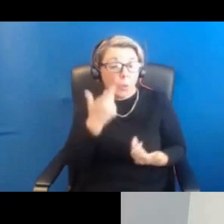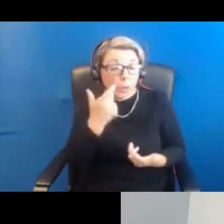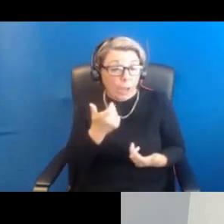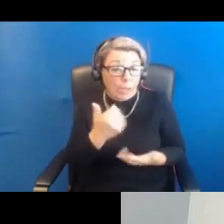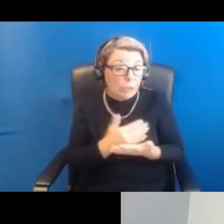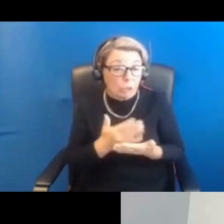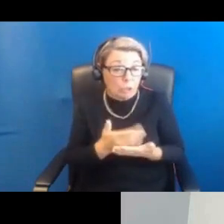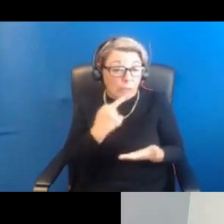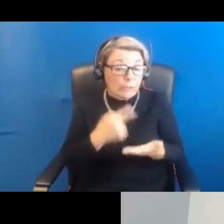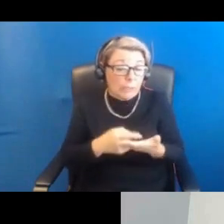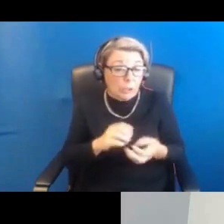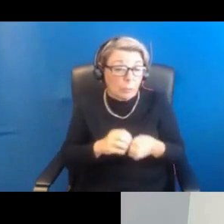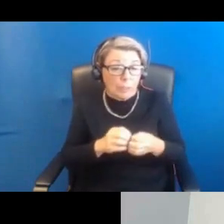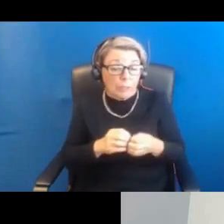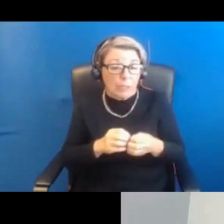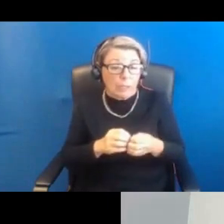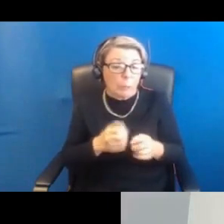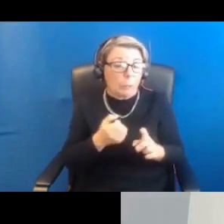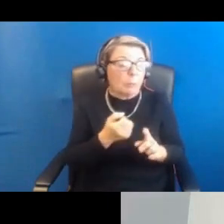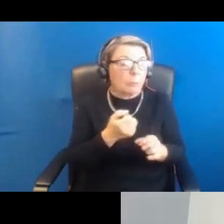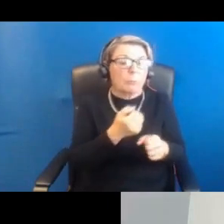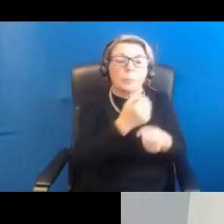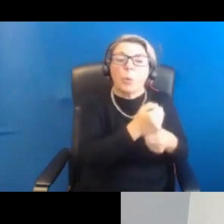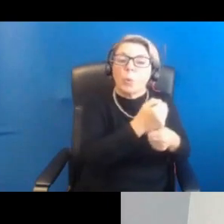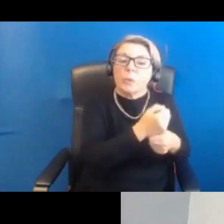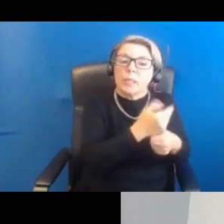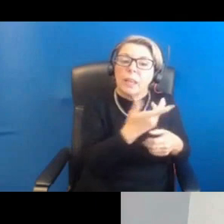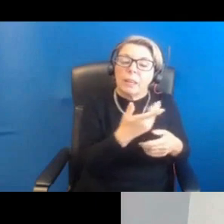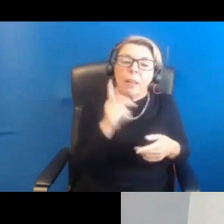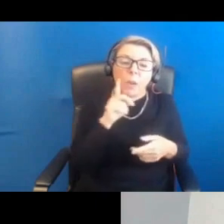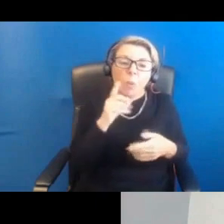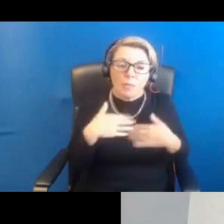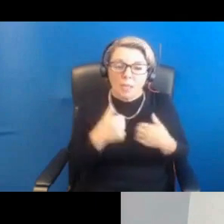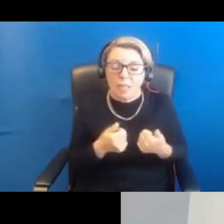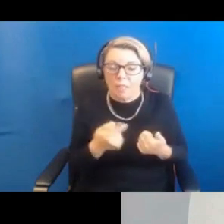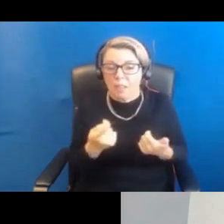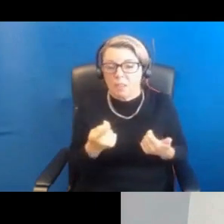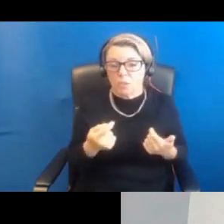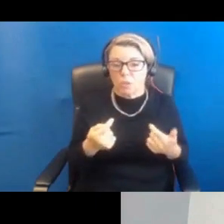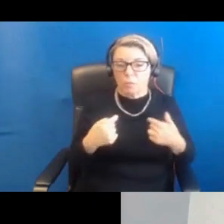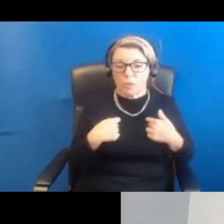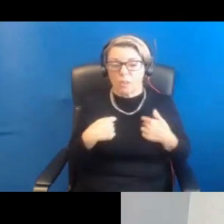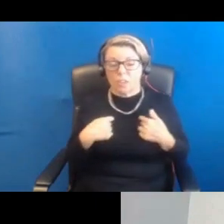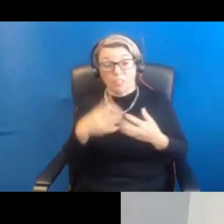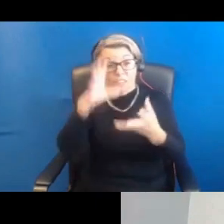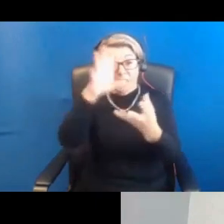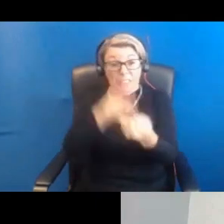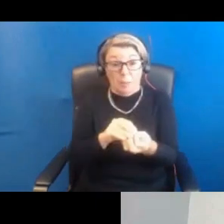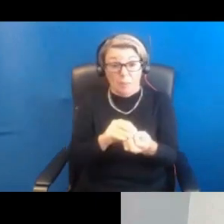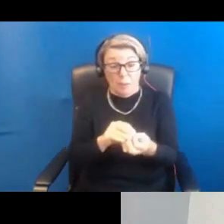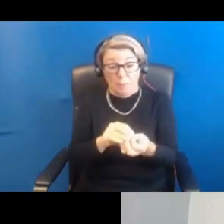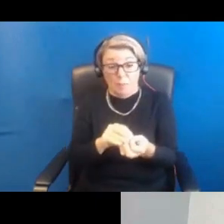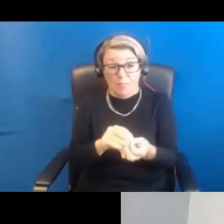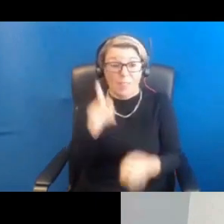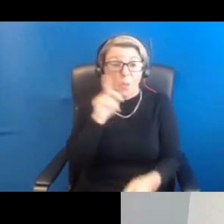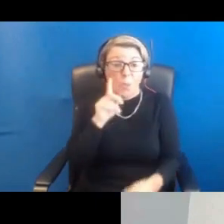promoting women's health? Yes. So I think, Irene, you've just summed up the women's health plan in